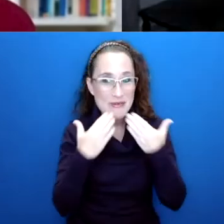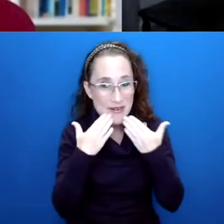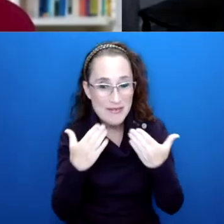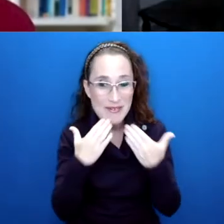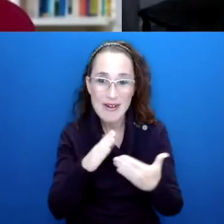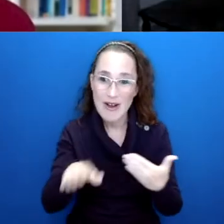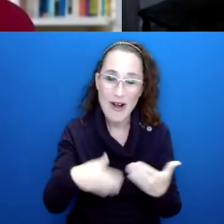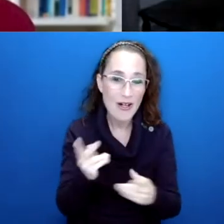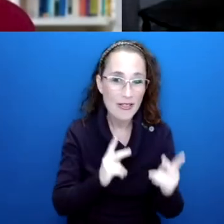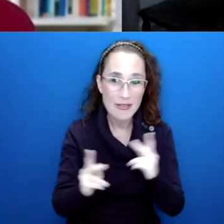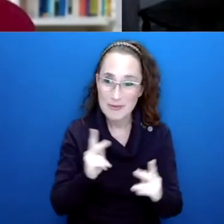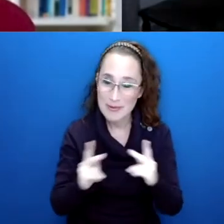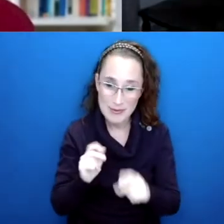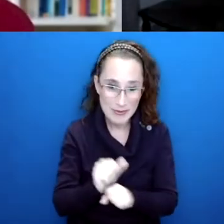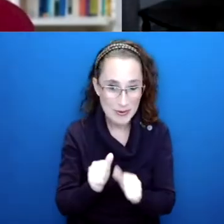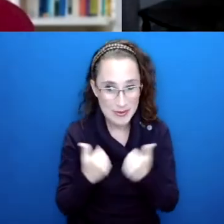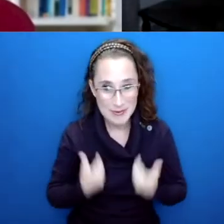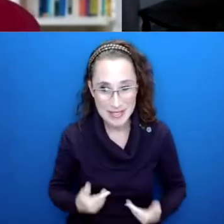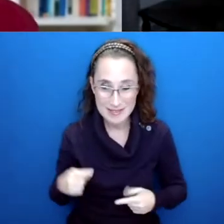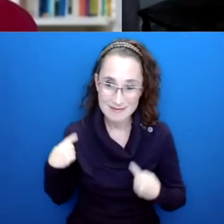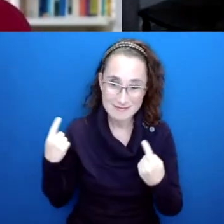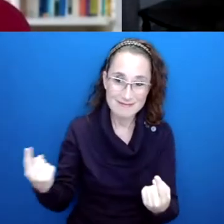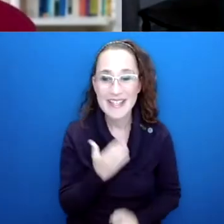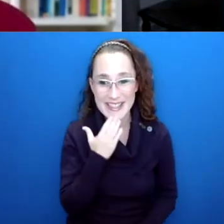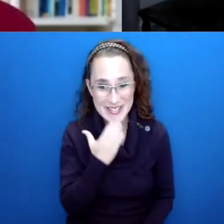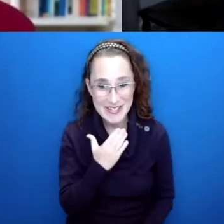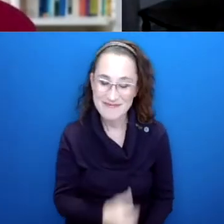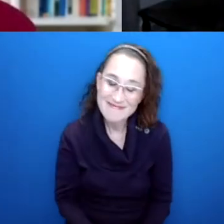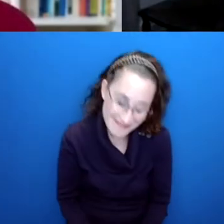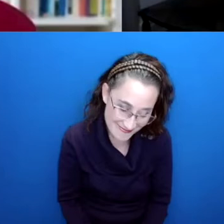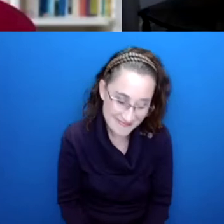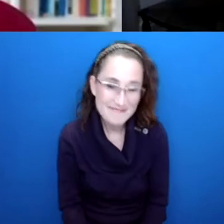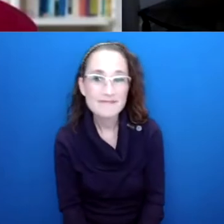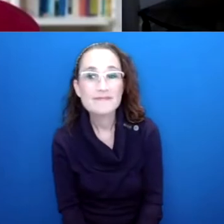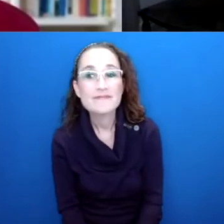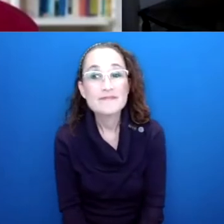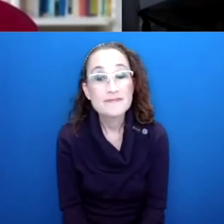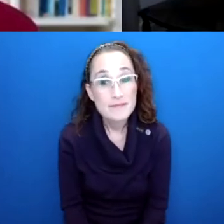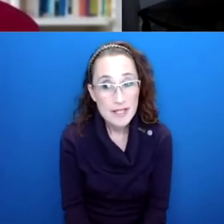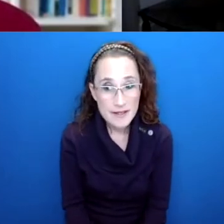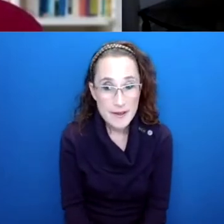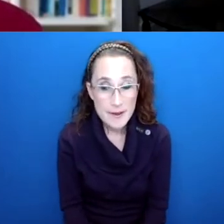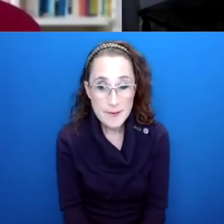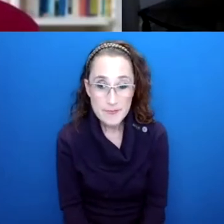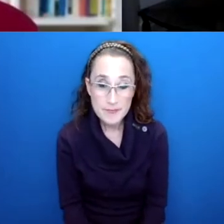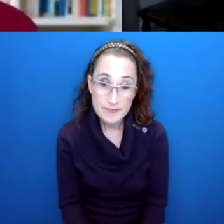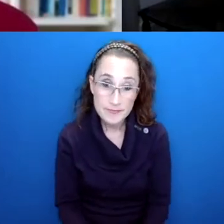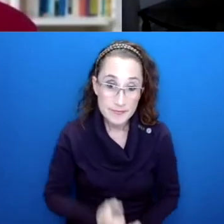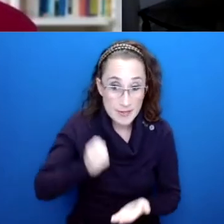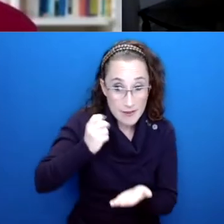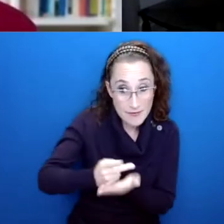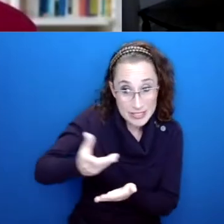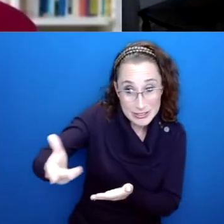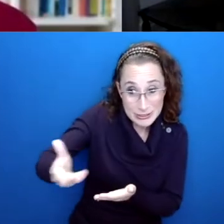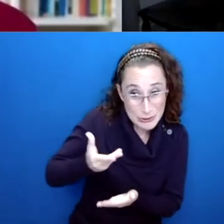I've worked with over the years. Well, thank you for that. There are many ways to kind of officially introduce you, but I